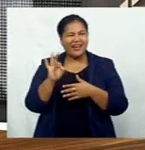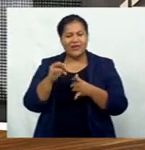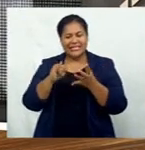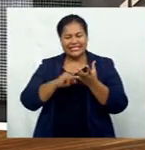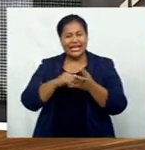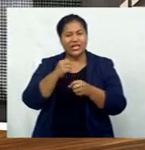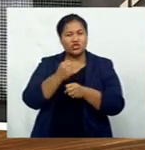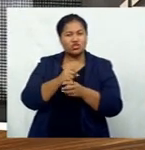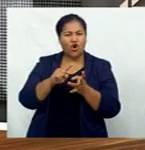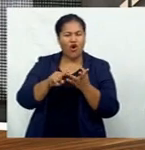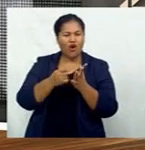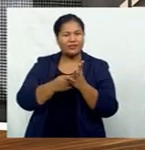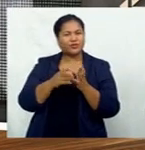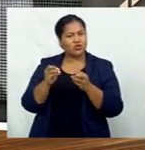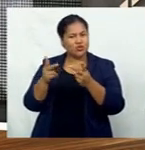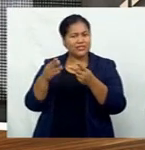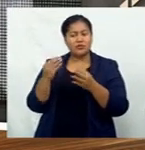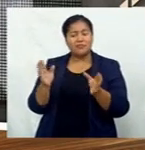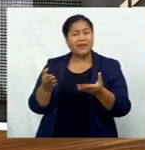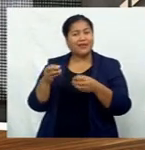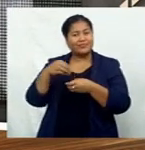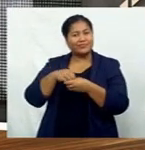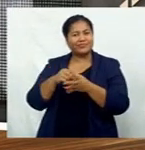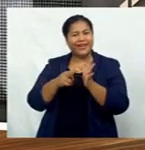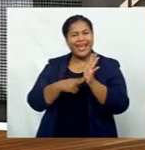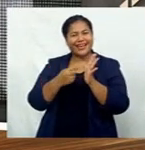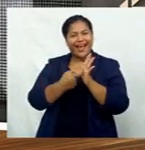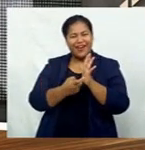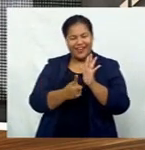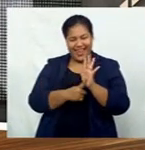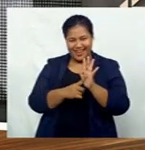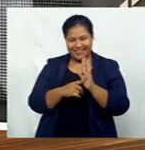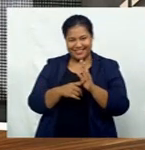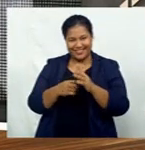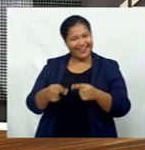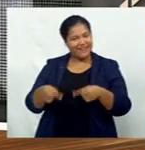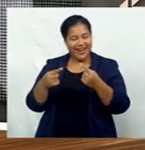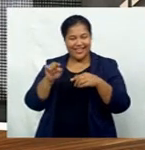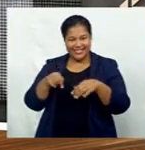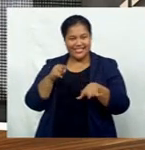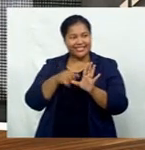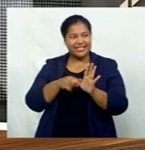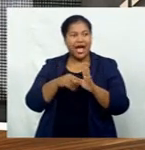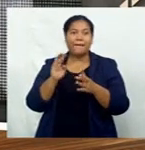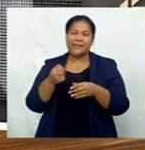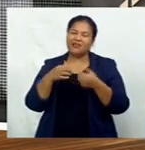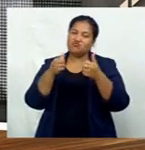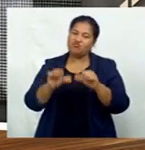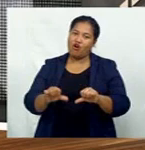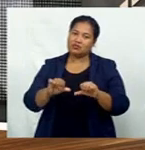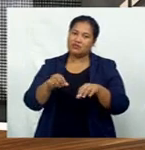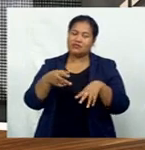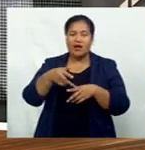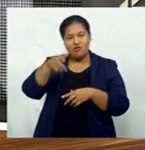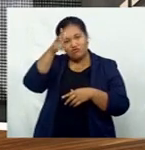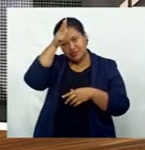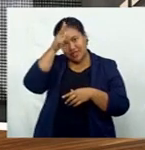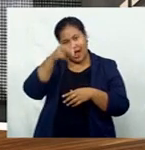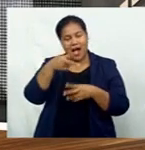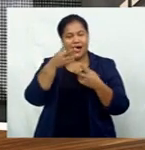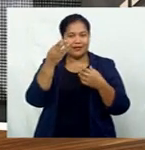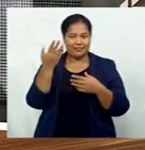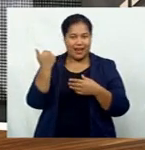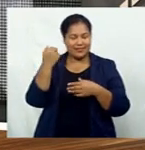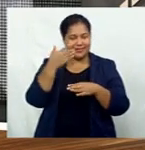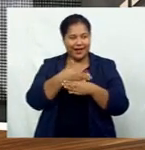Ilawara's chances of playing NRL finals this year slipped away with the loss to the Roosters in round 23 last night. The